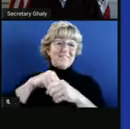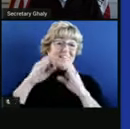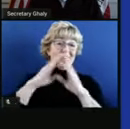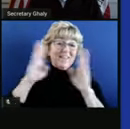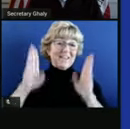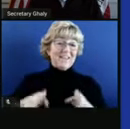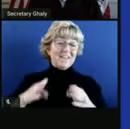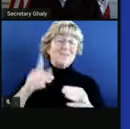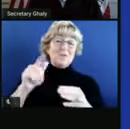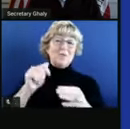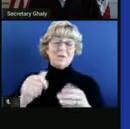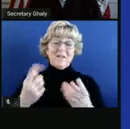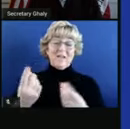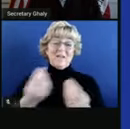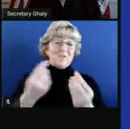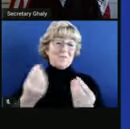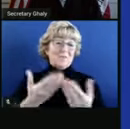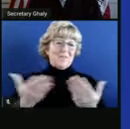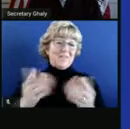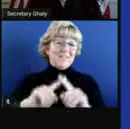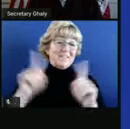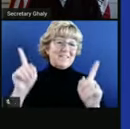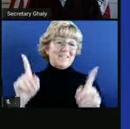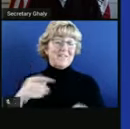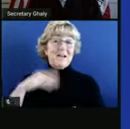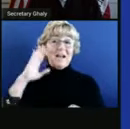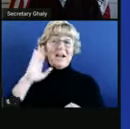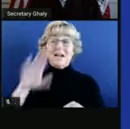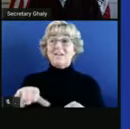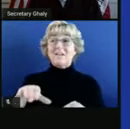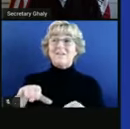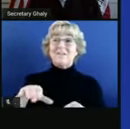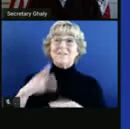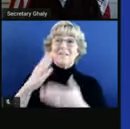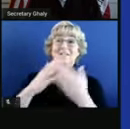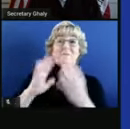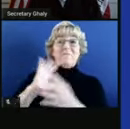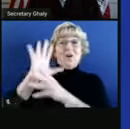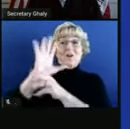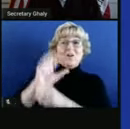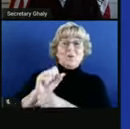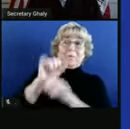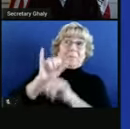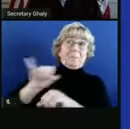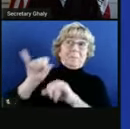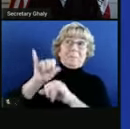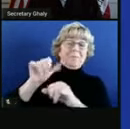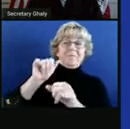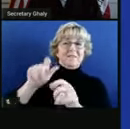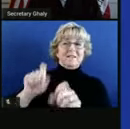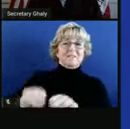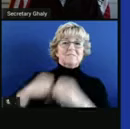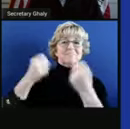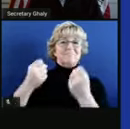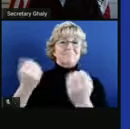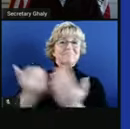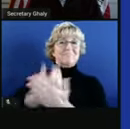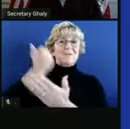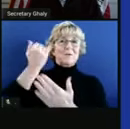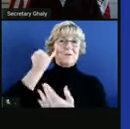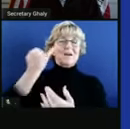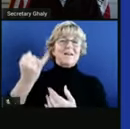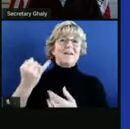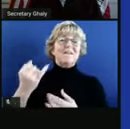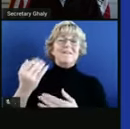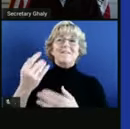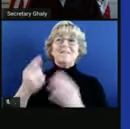other activities that you don't normally do. I know it breaks from some of our traditions, but often people have Thanksgiving dinner